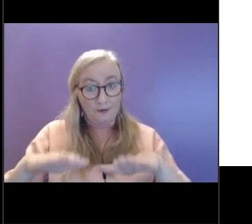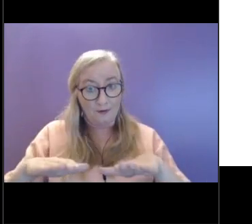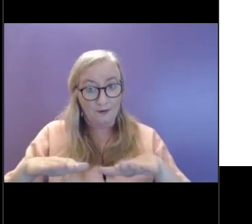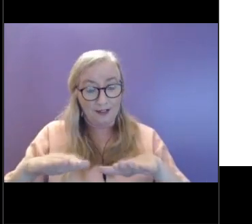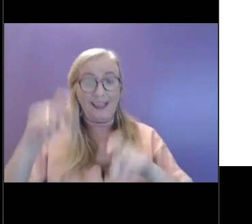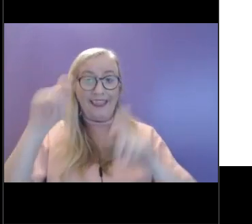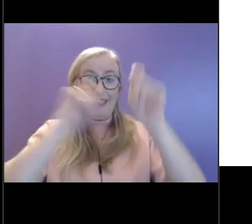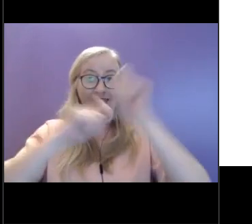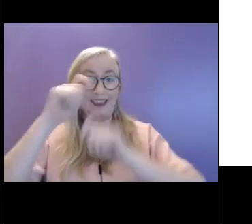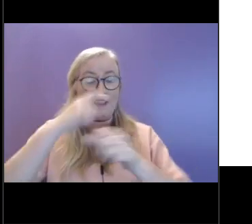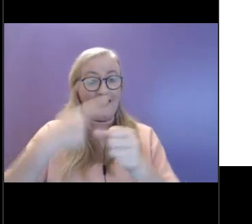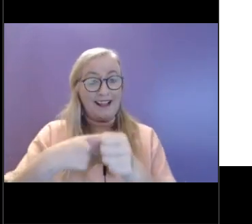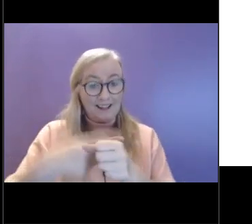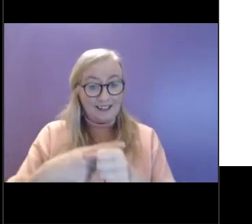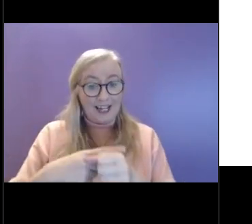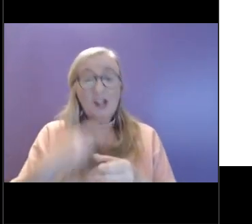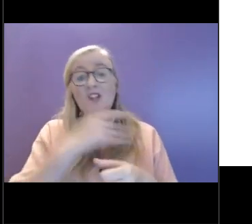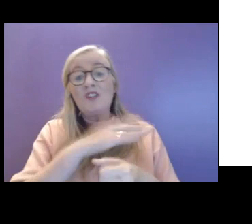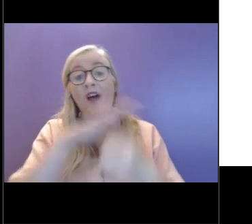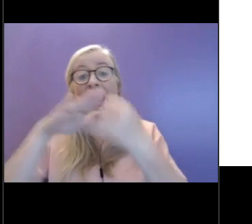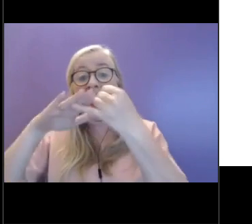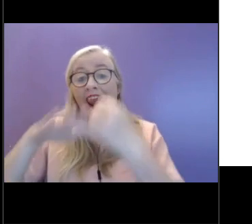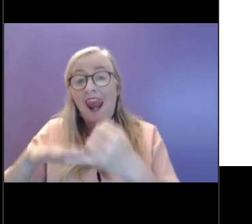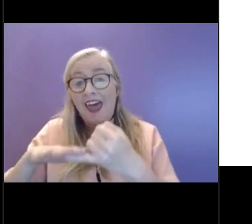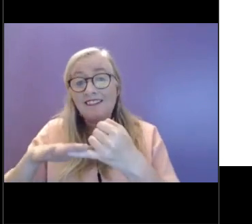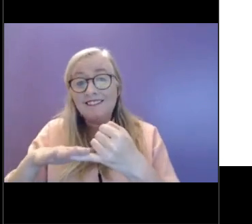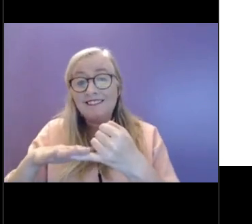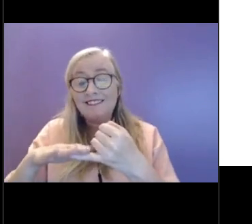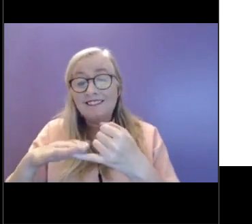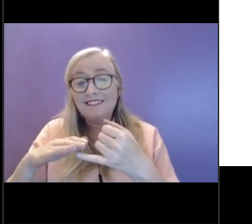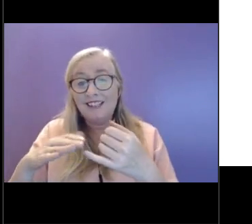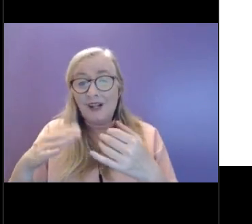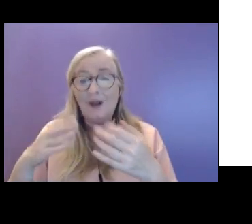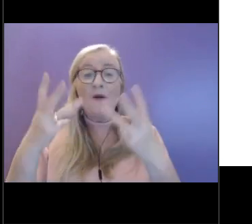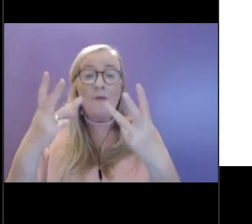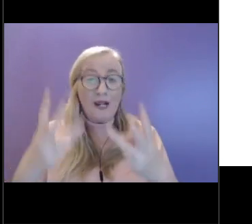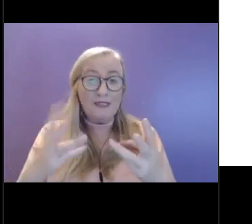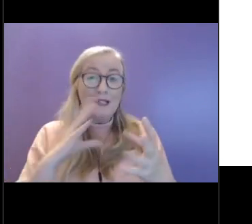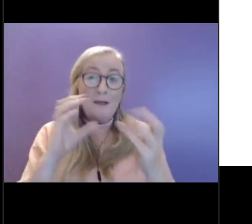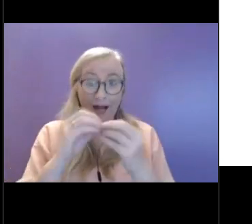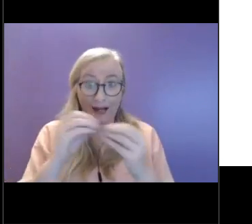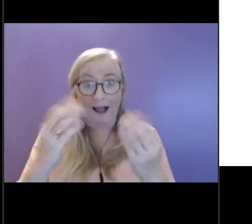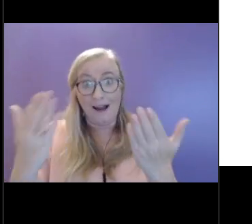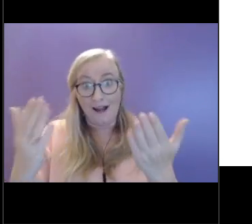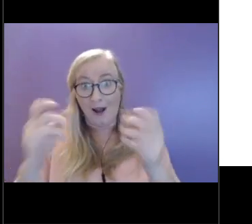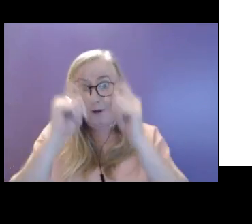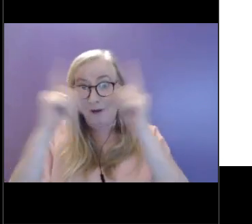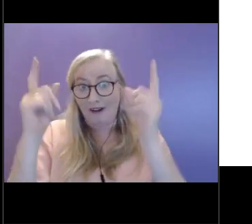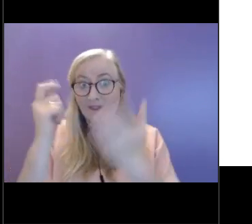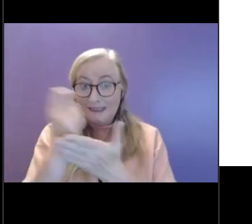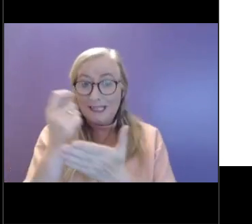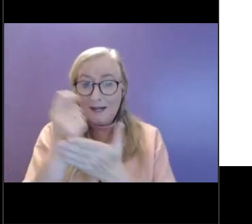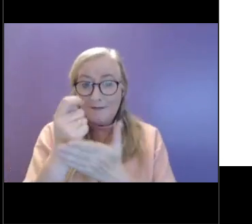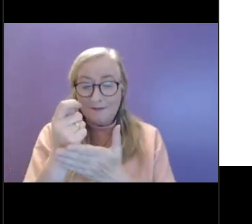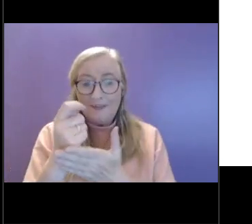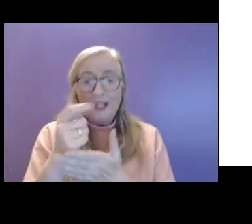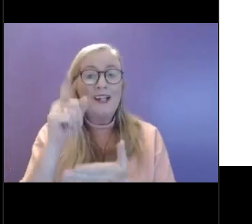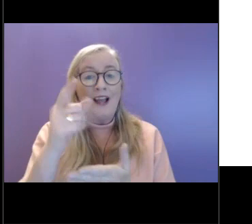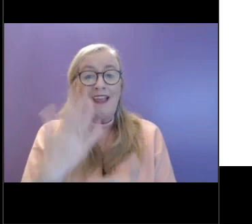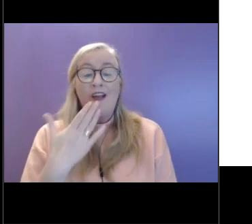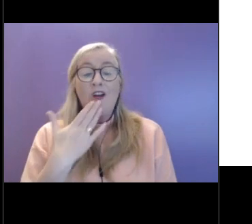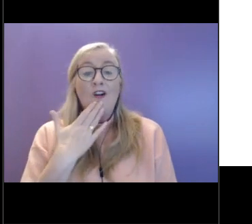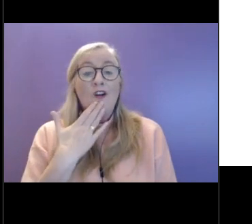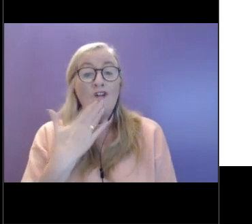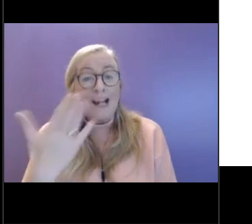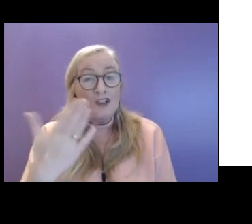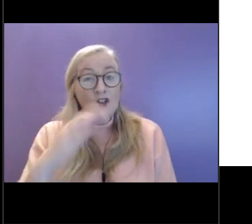And the last practical thing that we wanted to touch on, I'm aware of time, is a gratitude journal. So